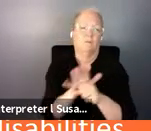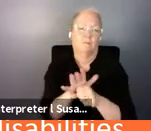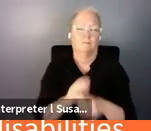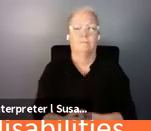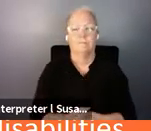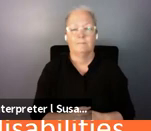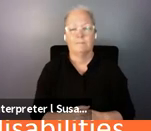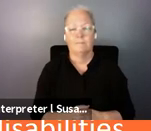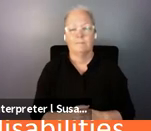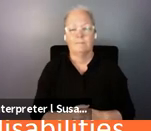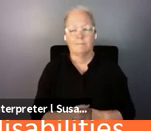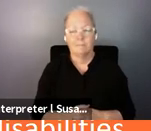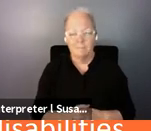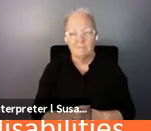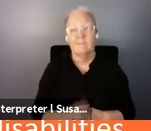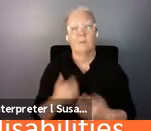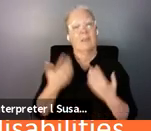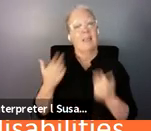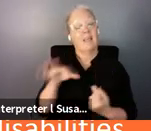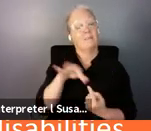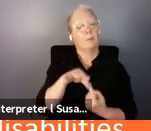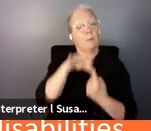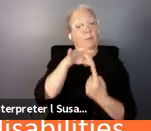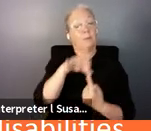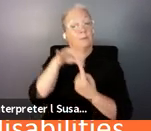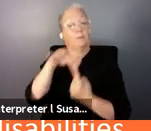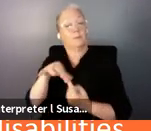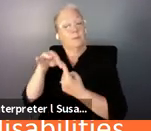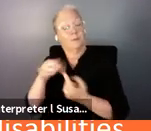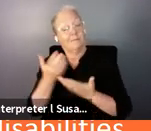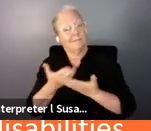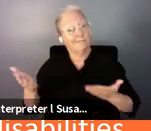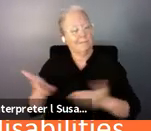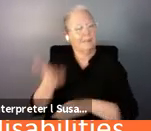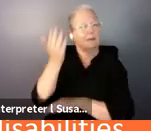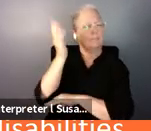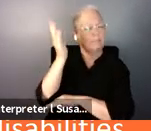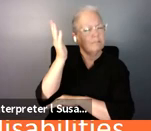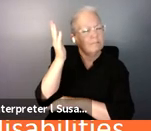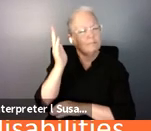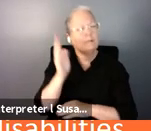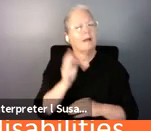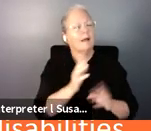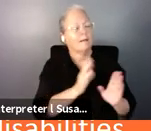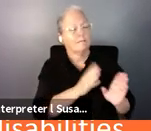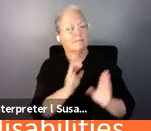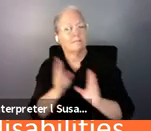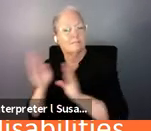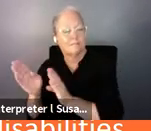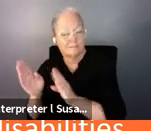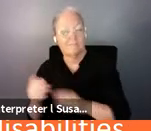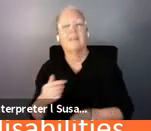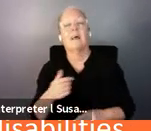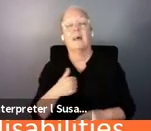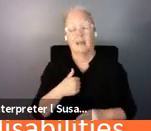We have a distinguished panel of expert speakers for you today who will be unpacking these issues for us. I'll introduce them in the order that they